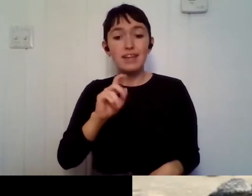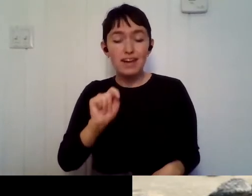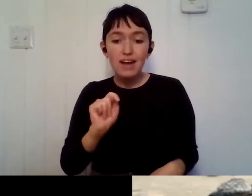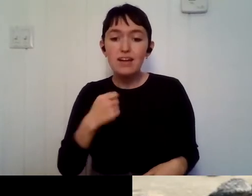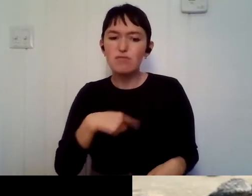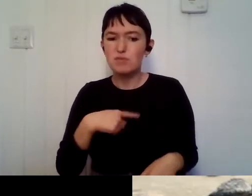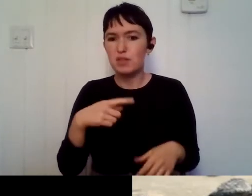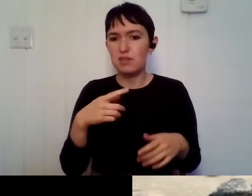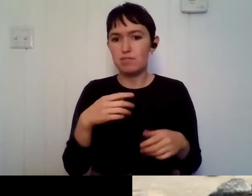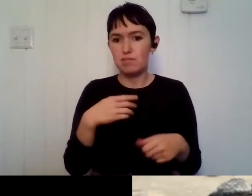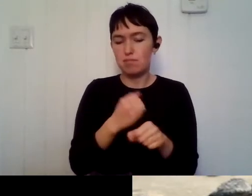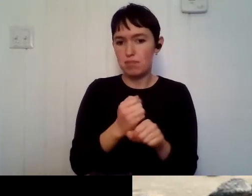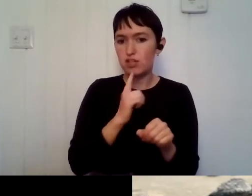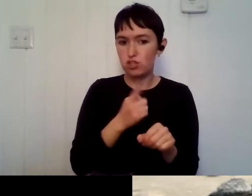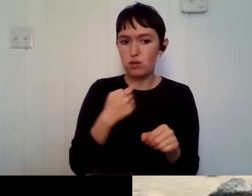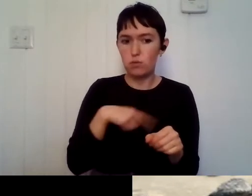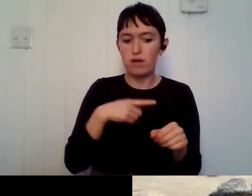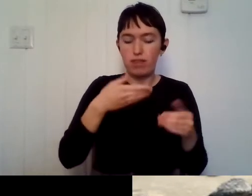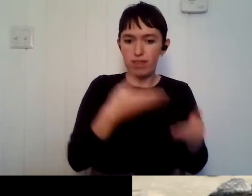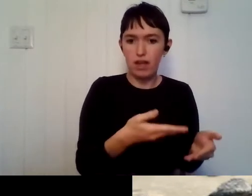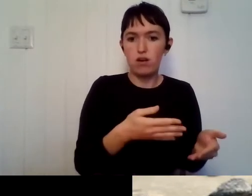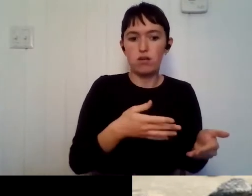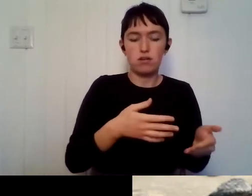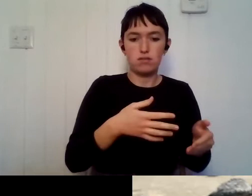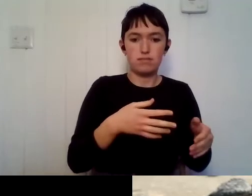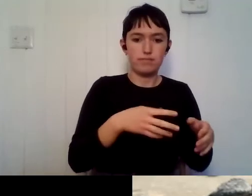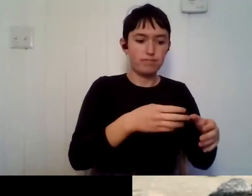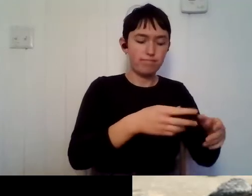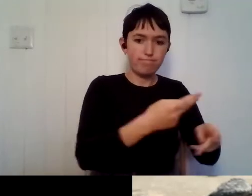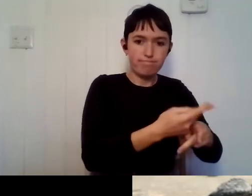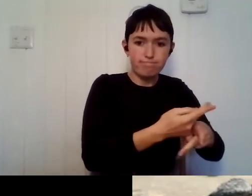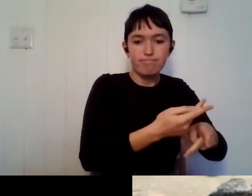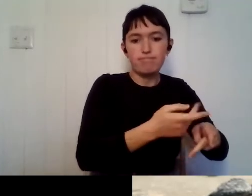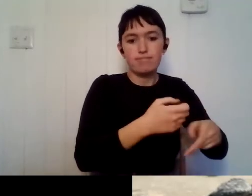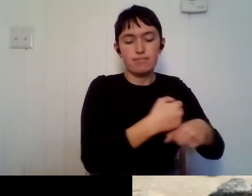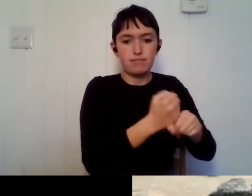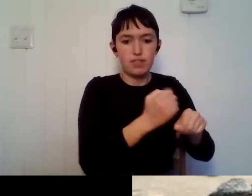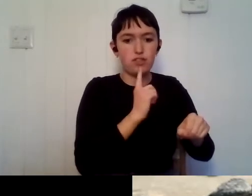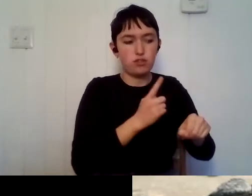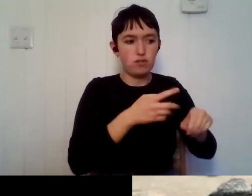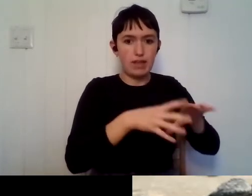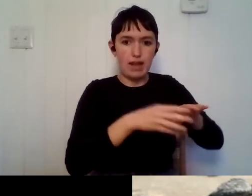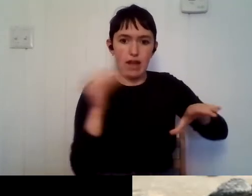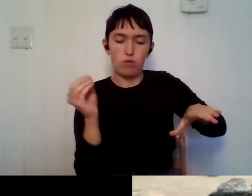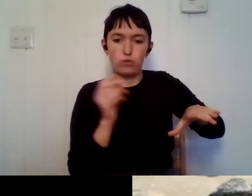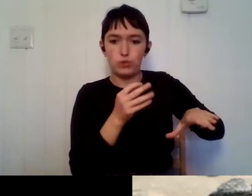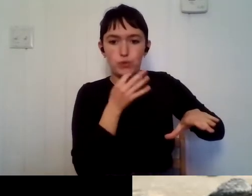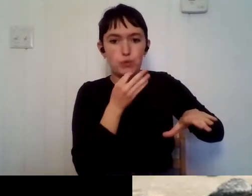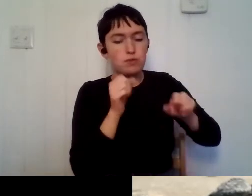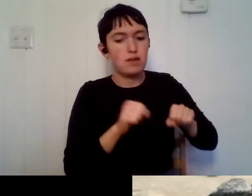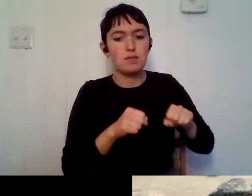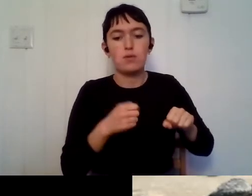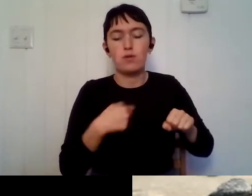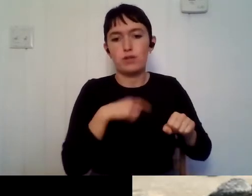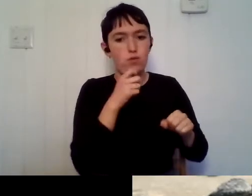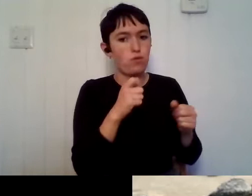get them out, um, right then and there. And it's not left up at night, um, cause it was definitely when bats get hurt. Yeah. Yeah. I,